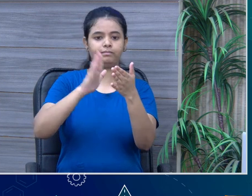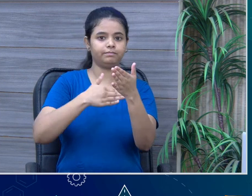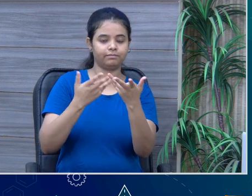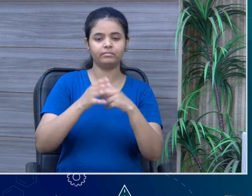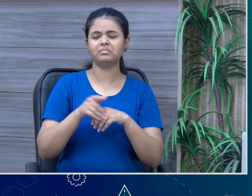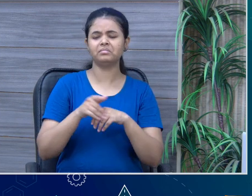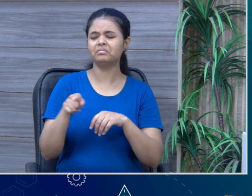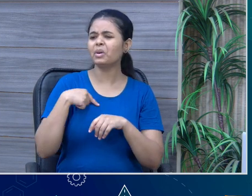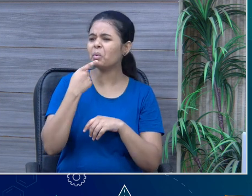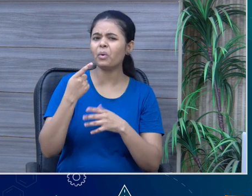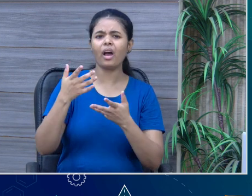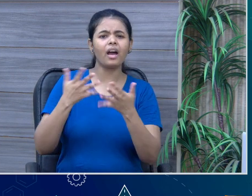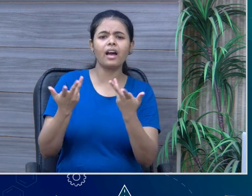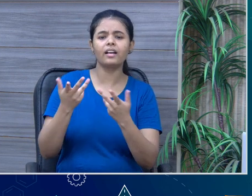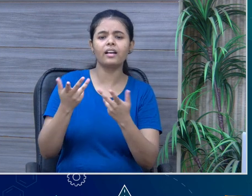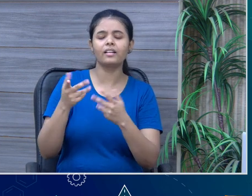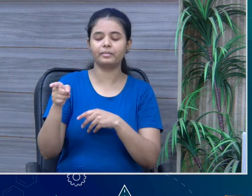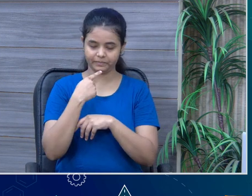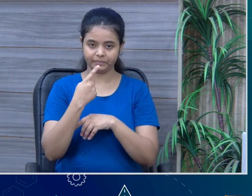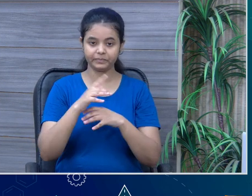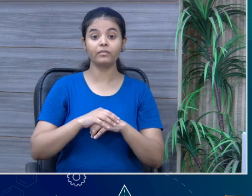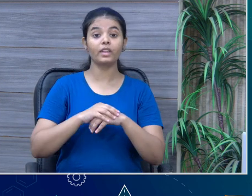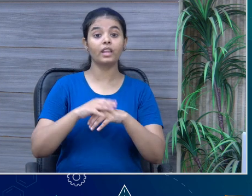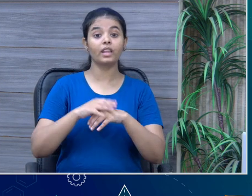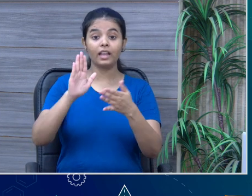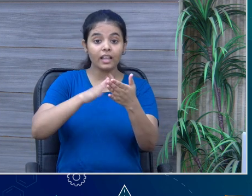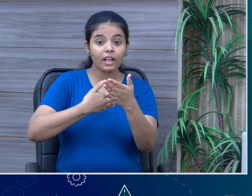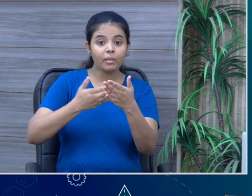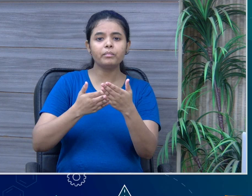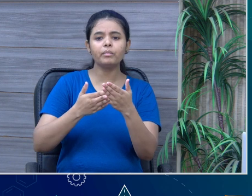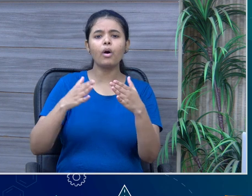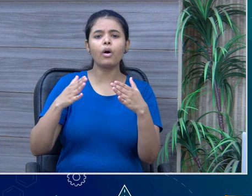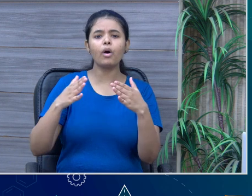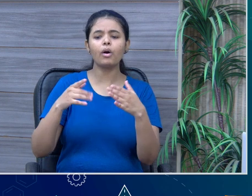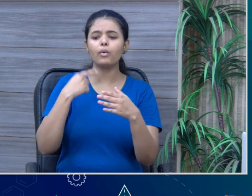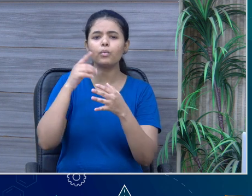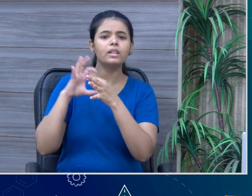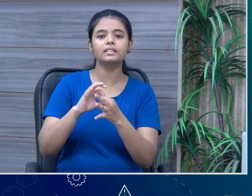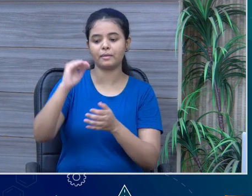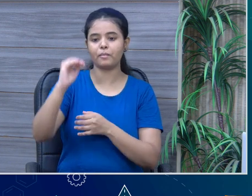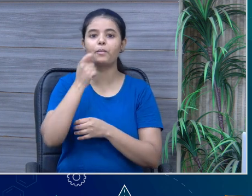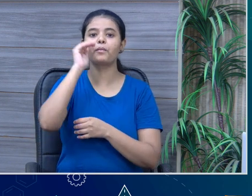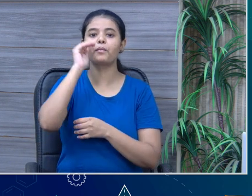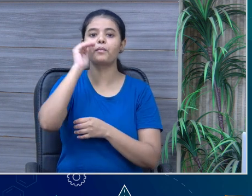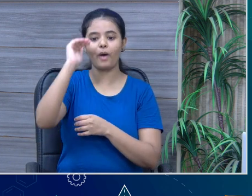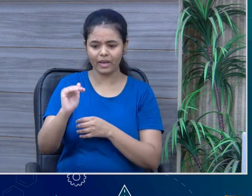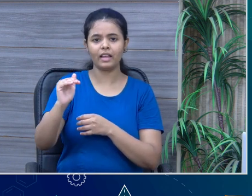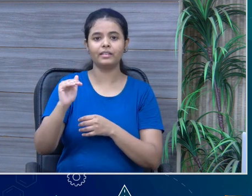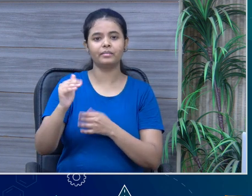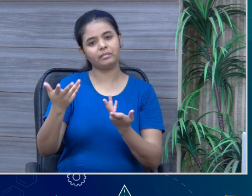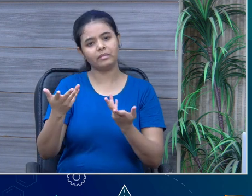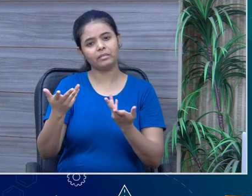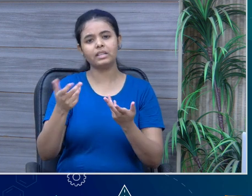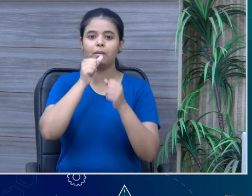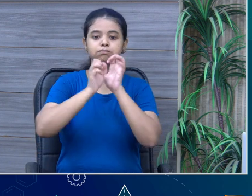Ma. Yeah. Tanvi, it's about a poem. It's about a small boy who is visiting a sea. Sea